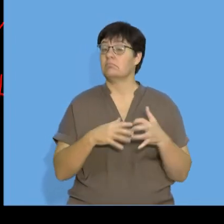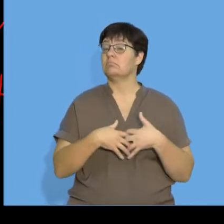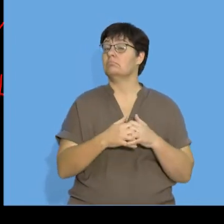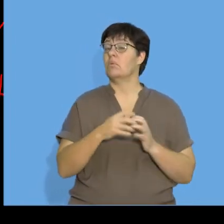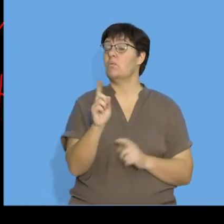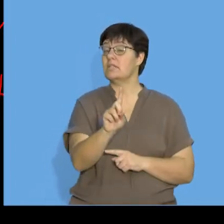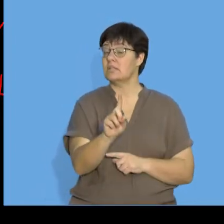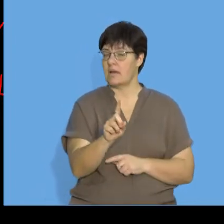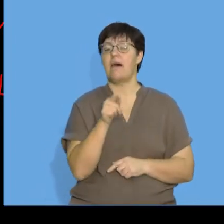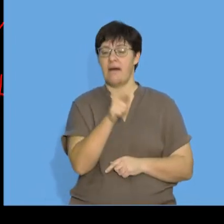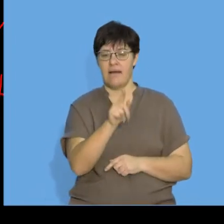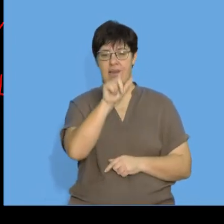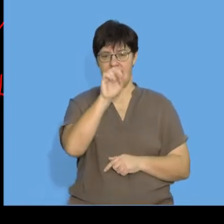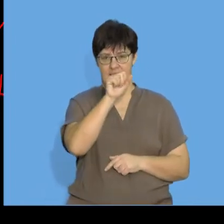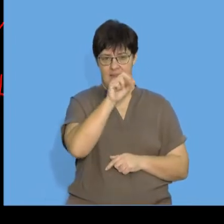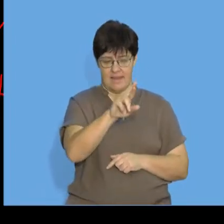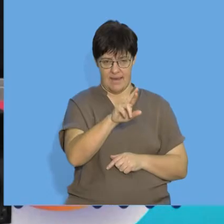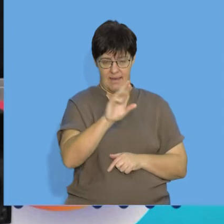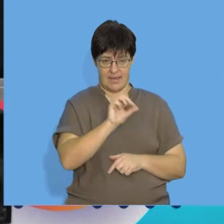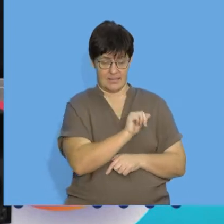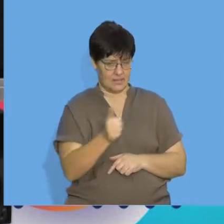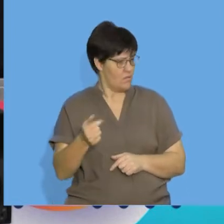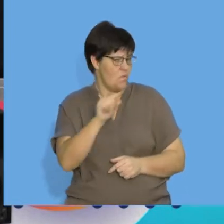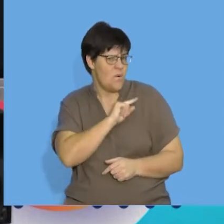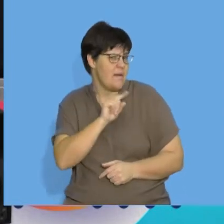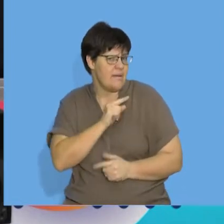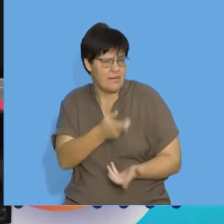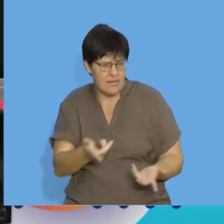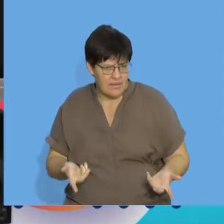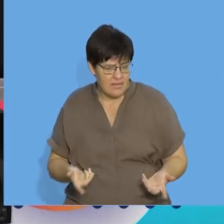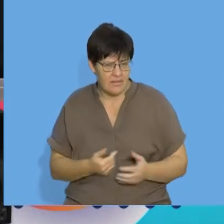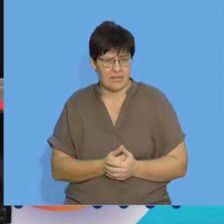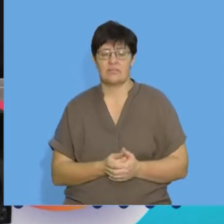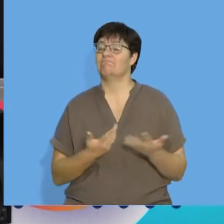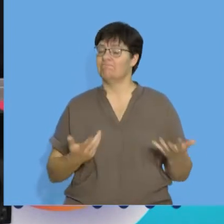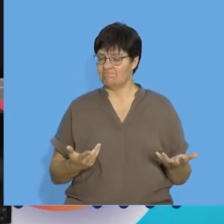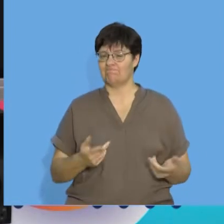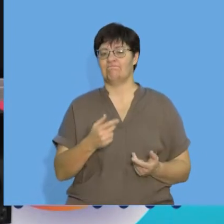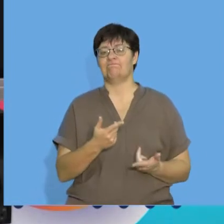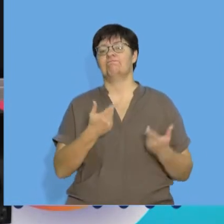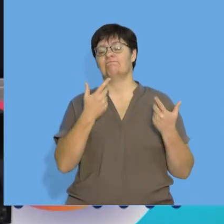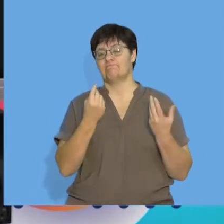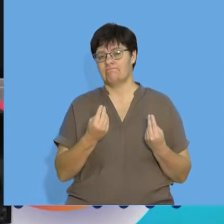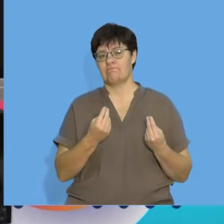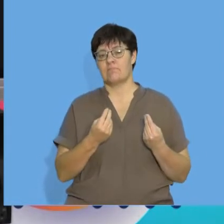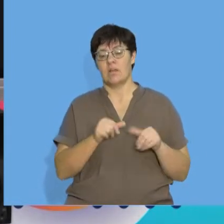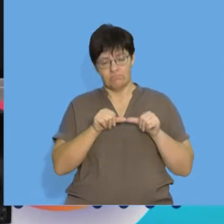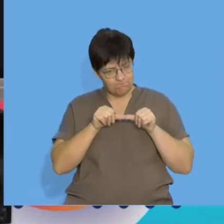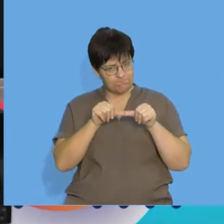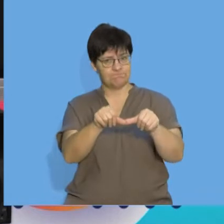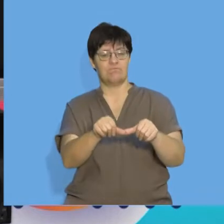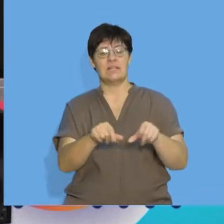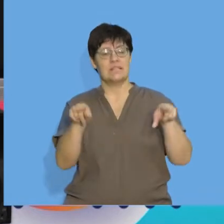this is a linear sequence. Why is it a linear sequence? It is because it has a constant